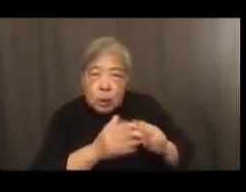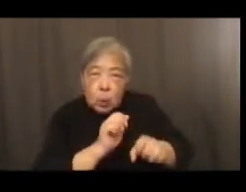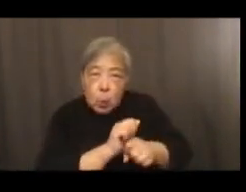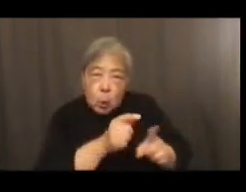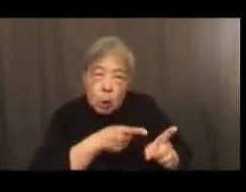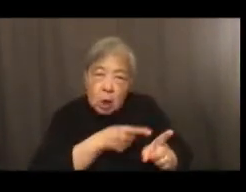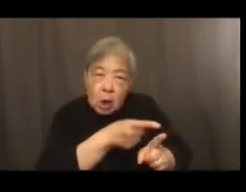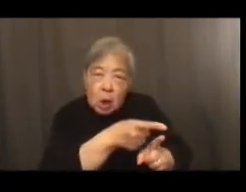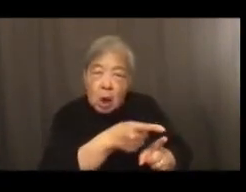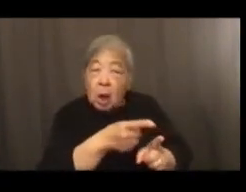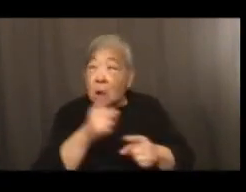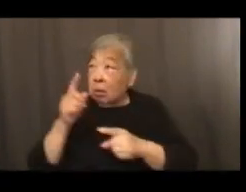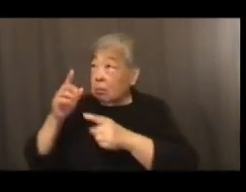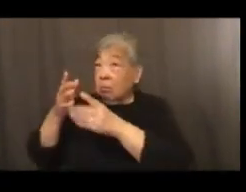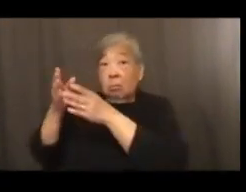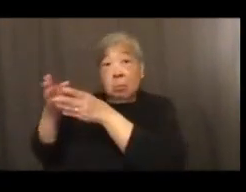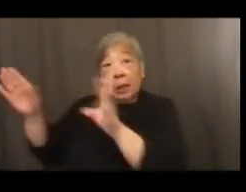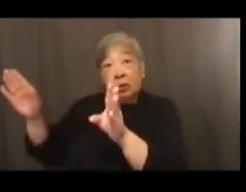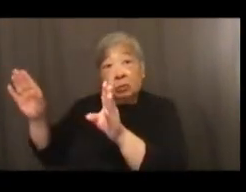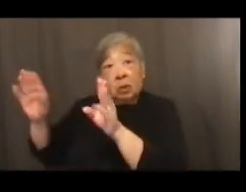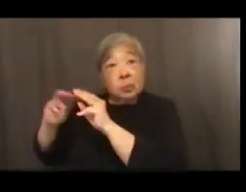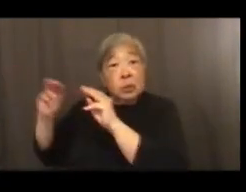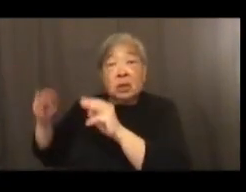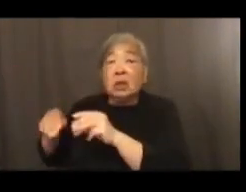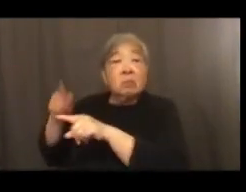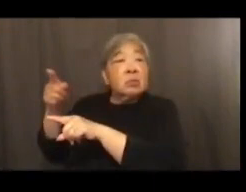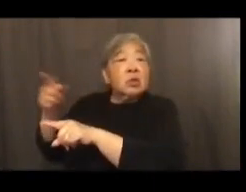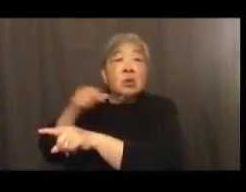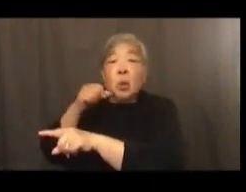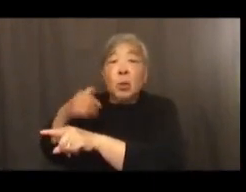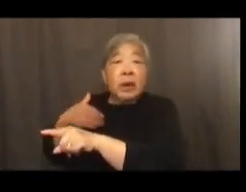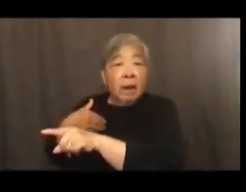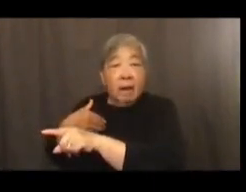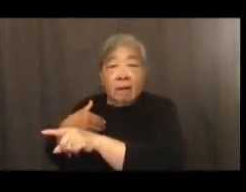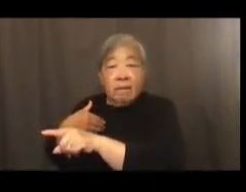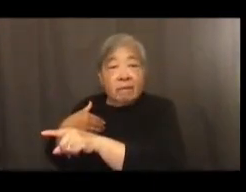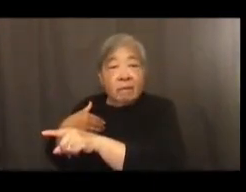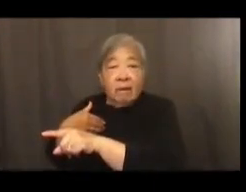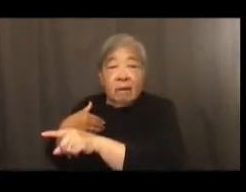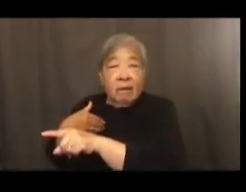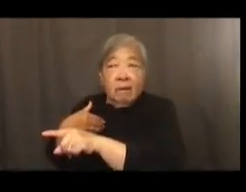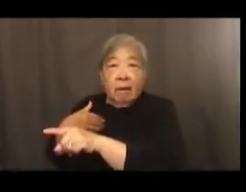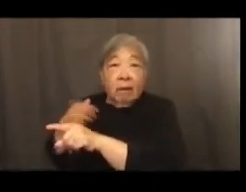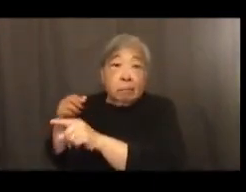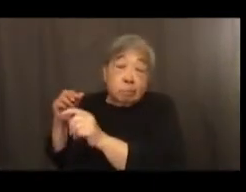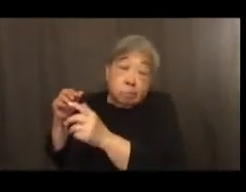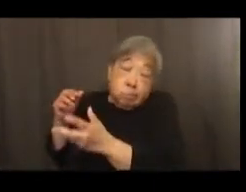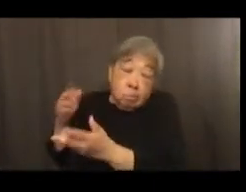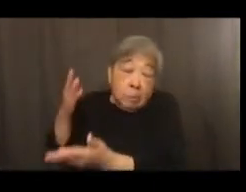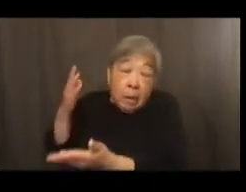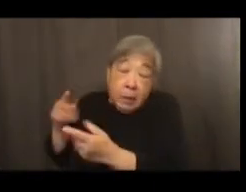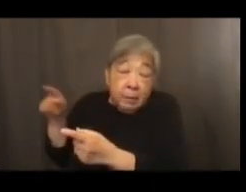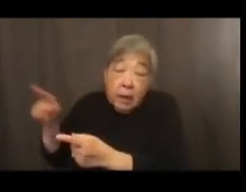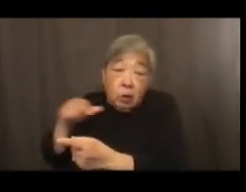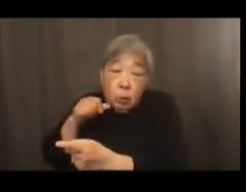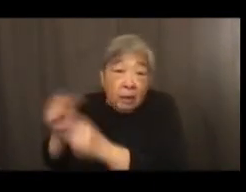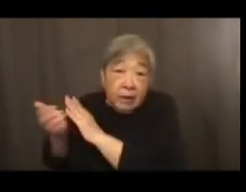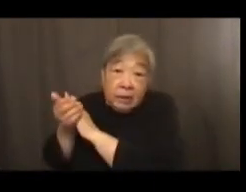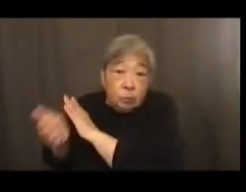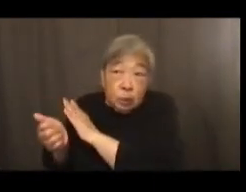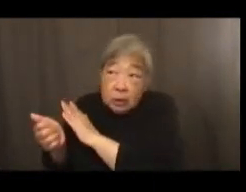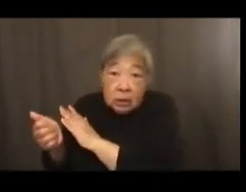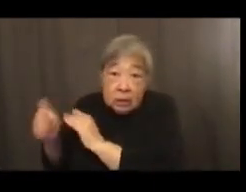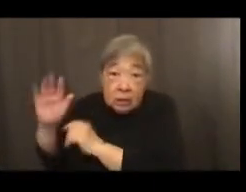when mainstream museums don't have the capacity or perhaps the expertise on